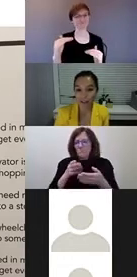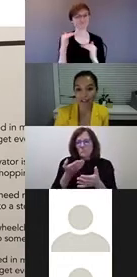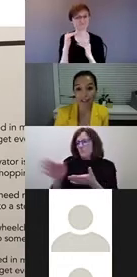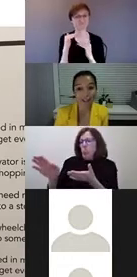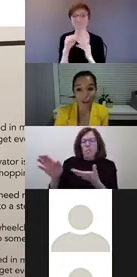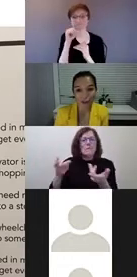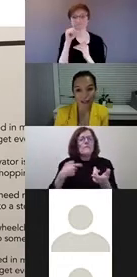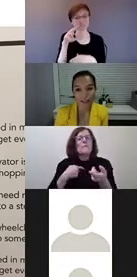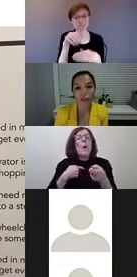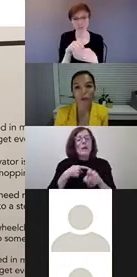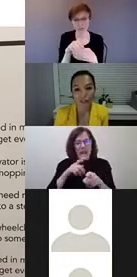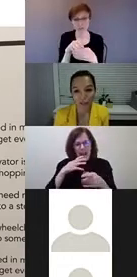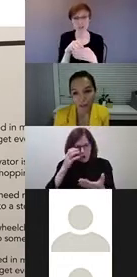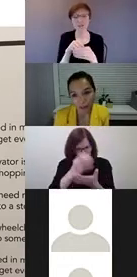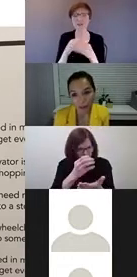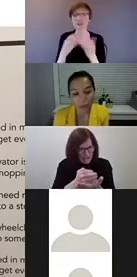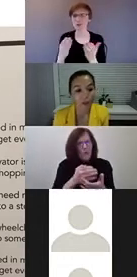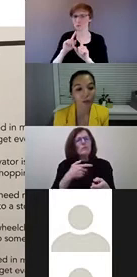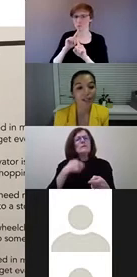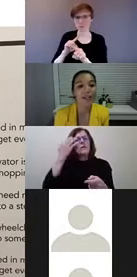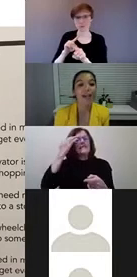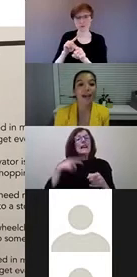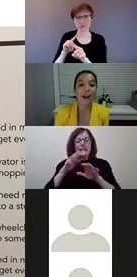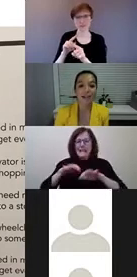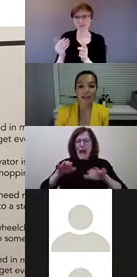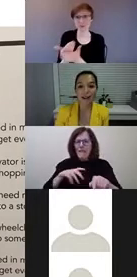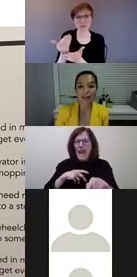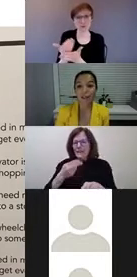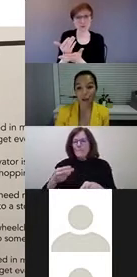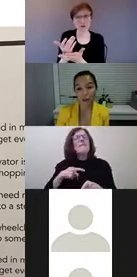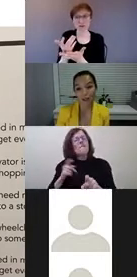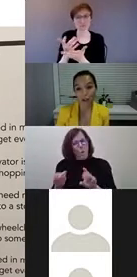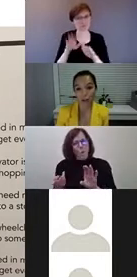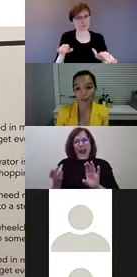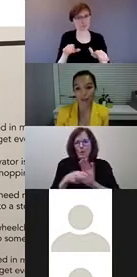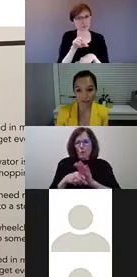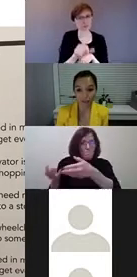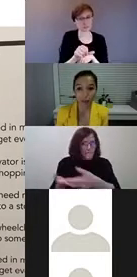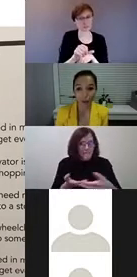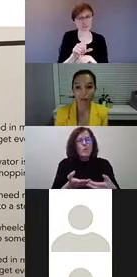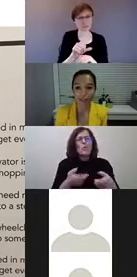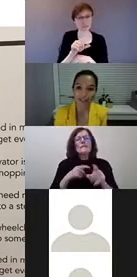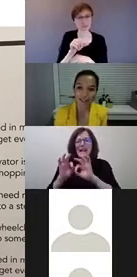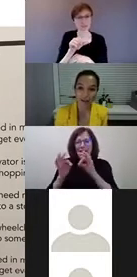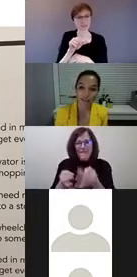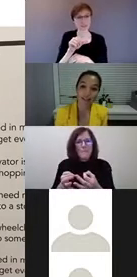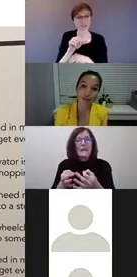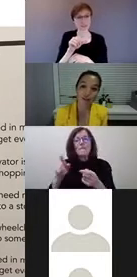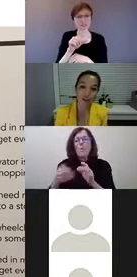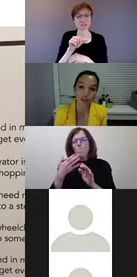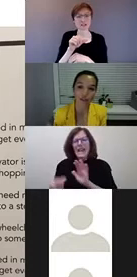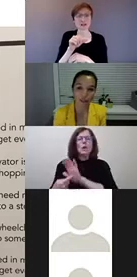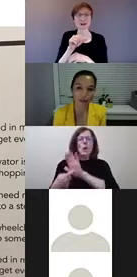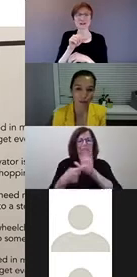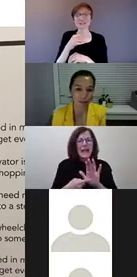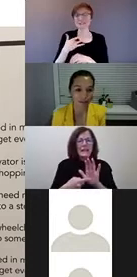the convention that's new that children with disabilities would be included, and their families are often represented, but there are little